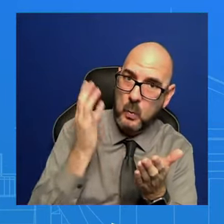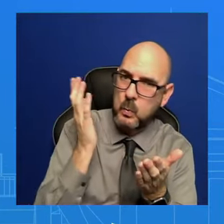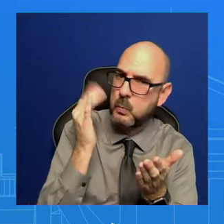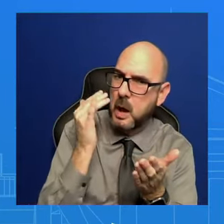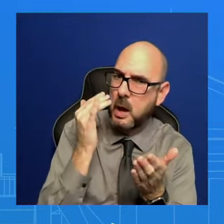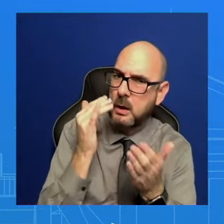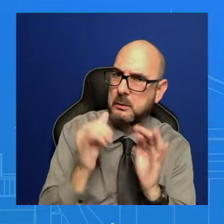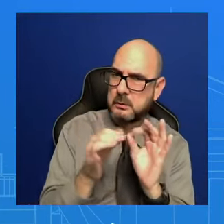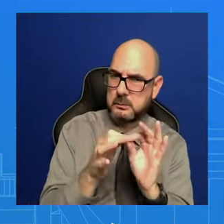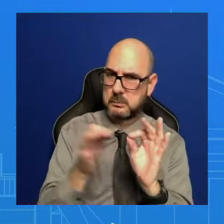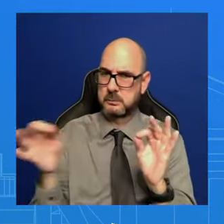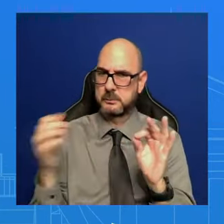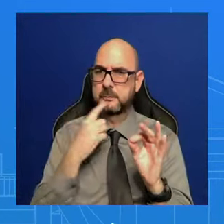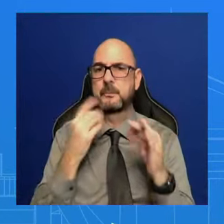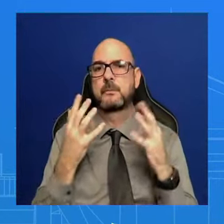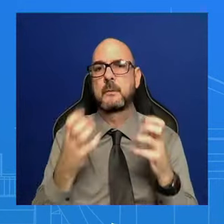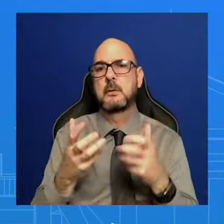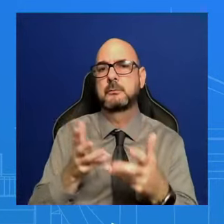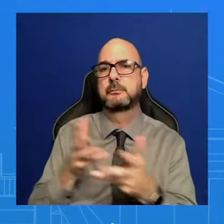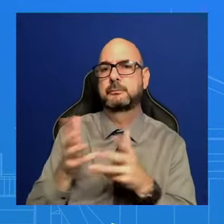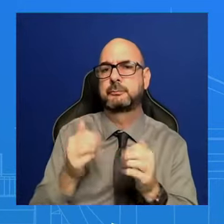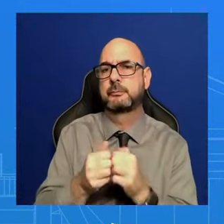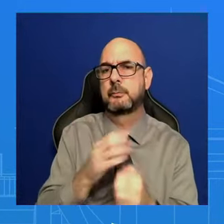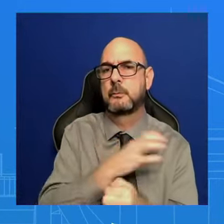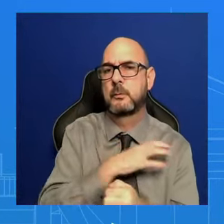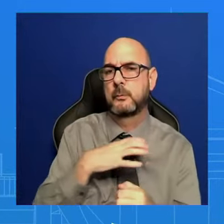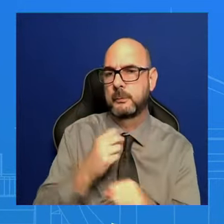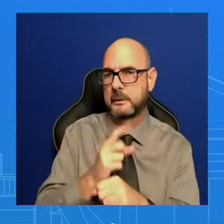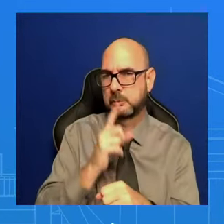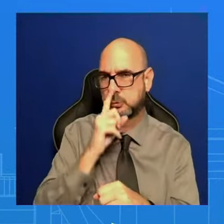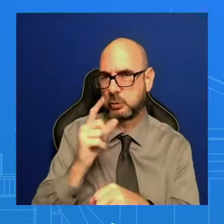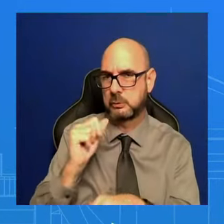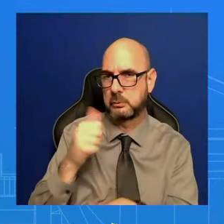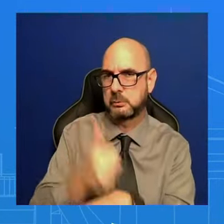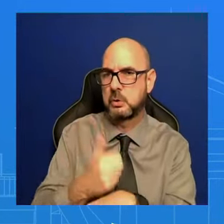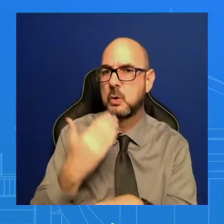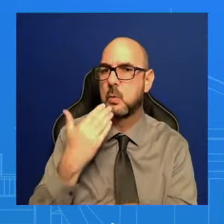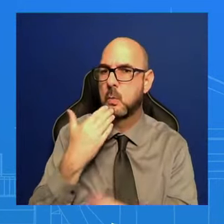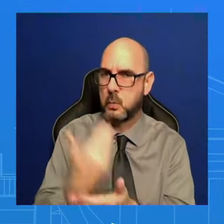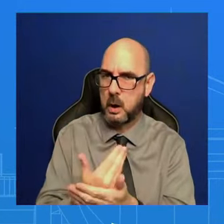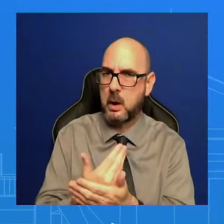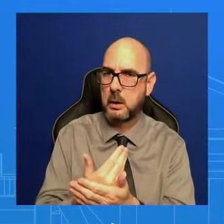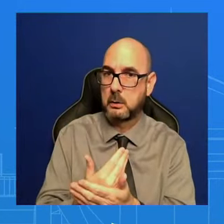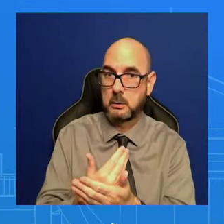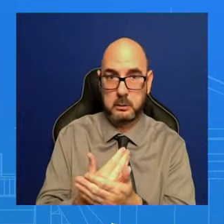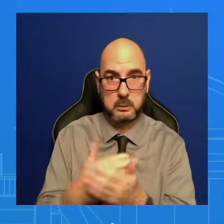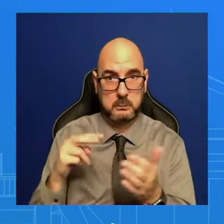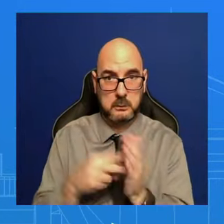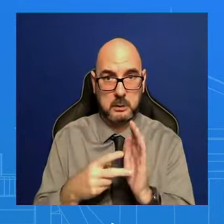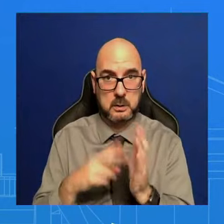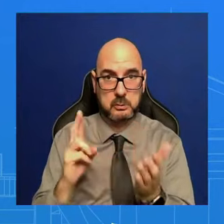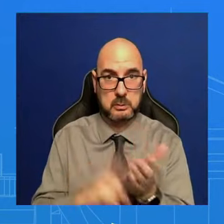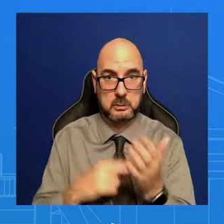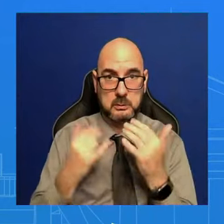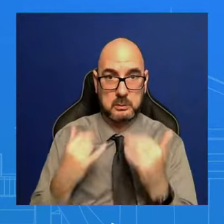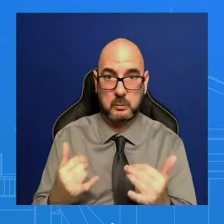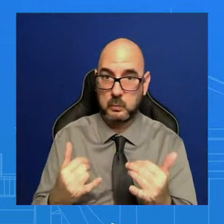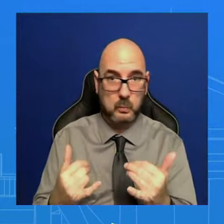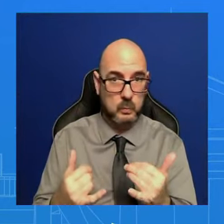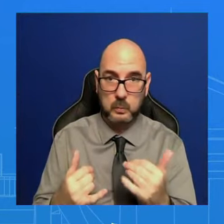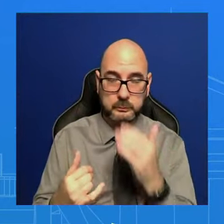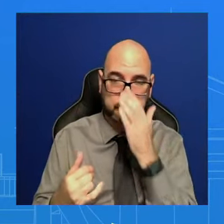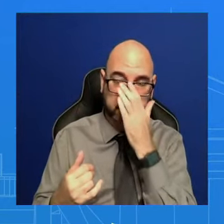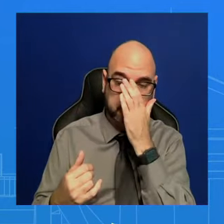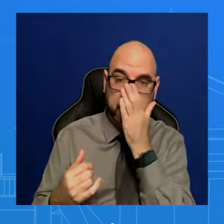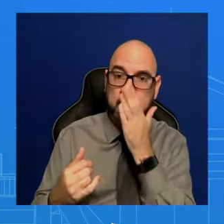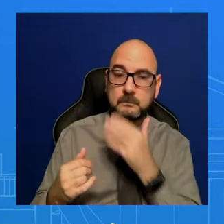put on stronger legal footing. So it sounds like he would not sign it in his current form. We need it to be worked on, right? As we have stated, we welcome